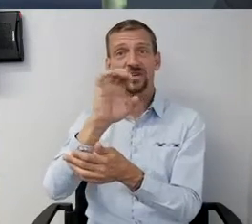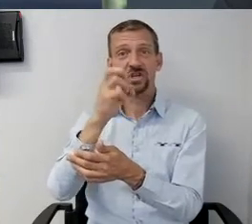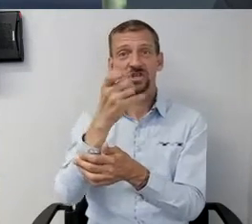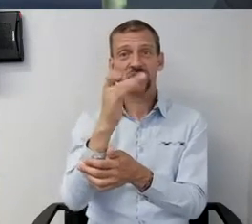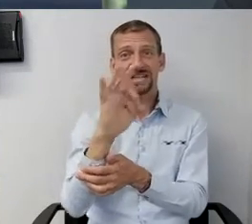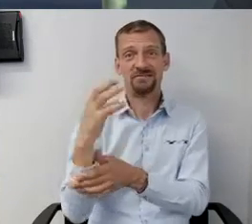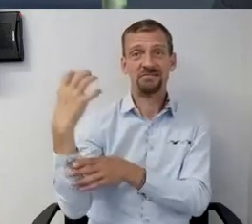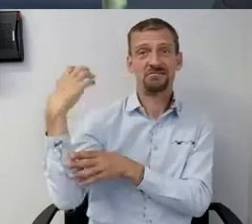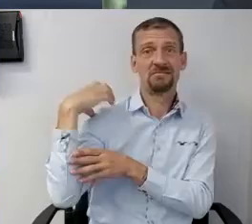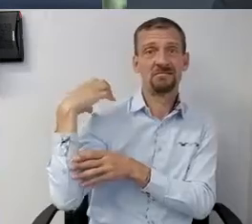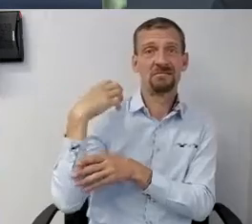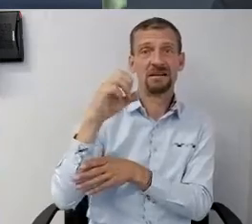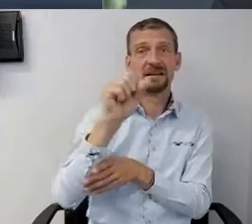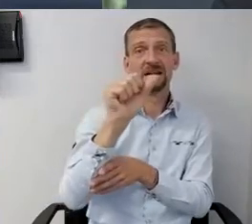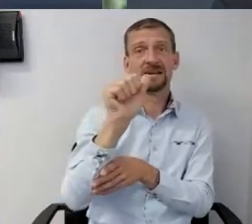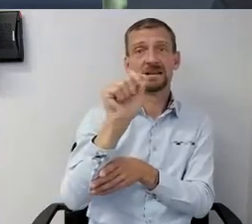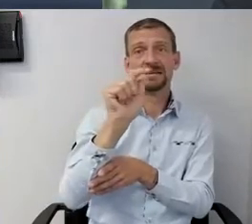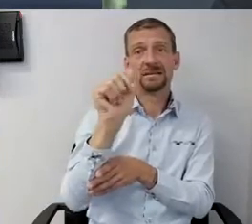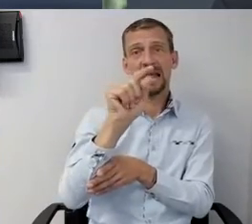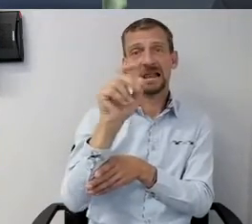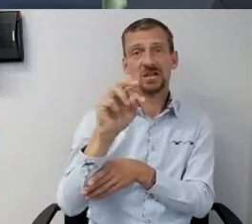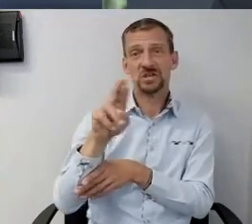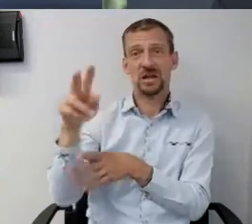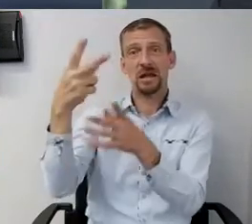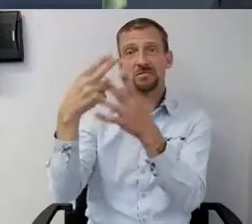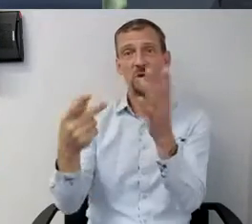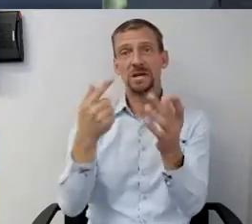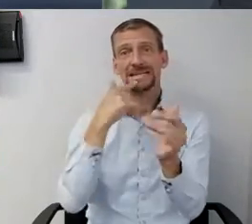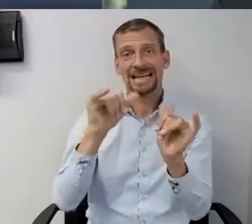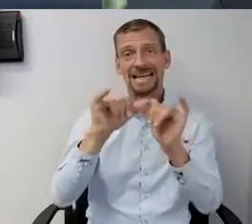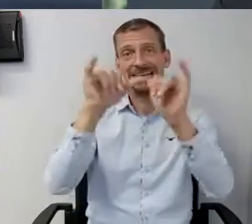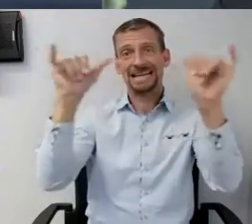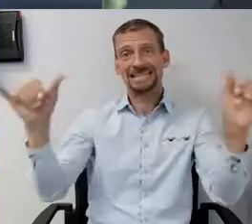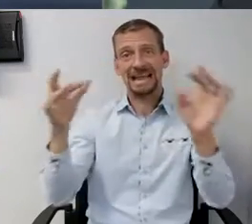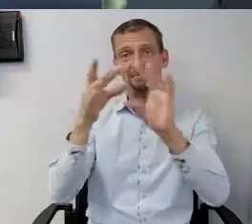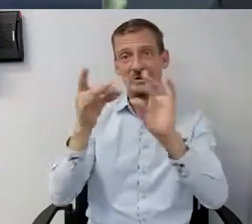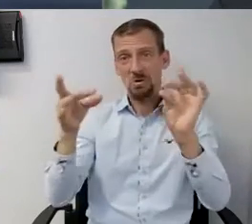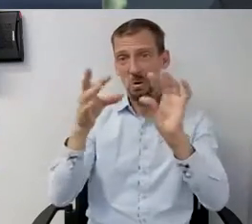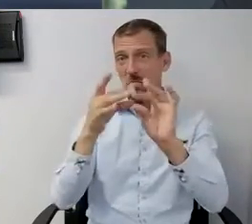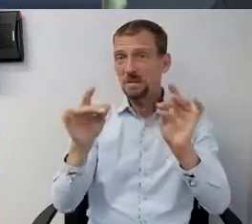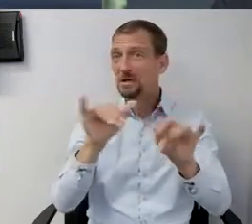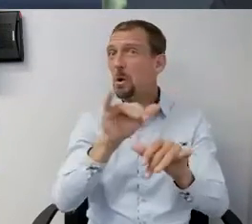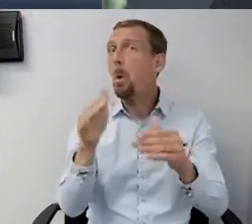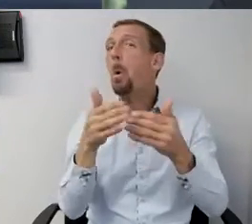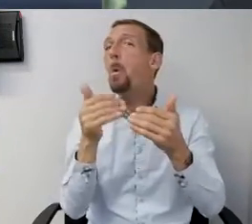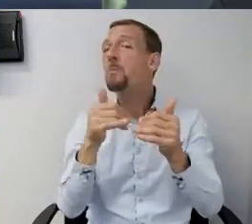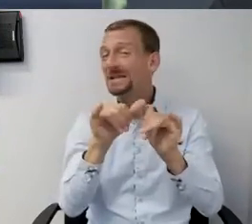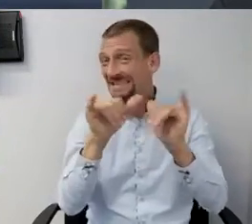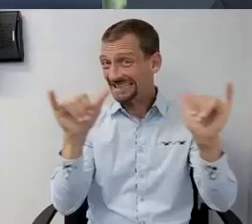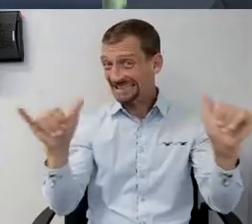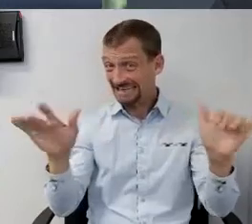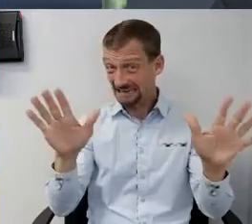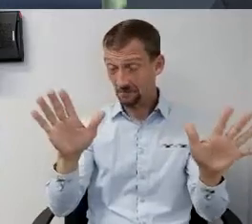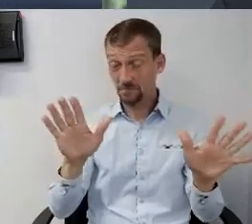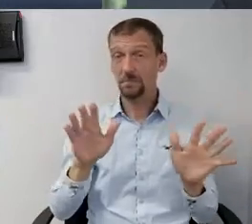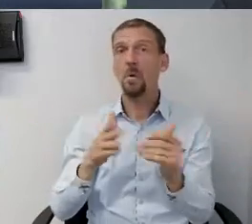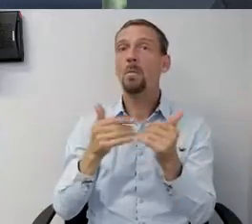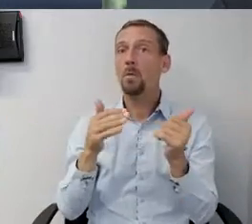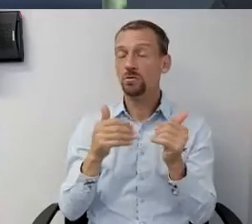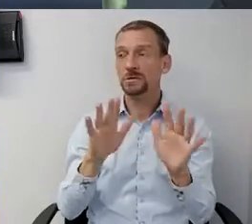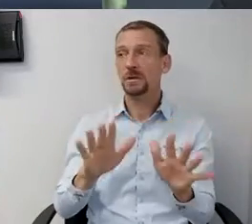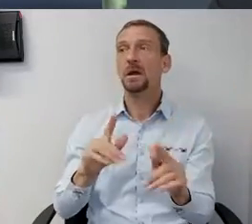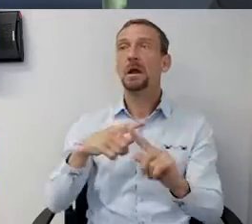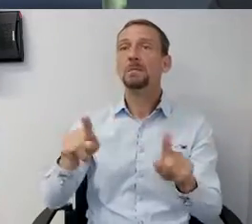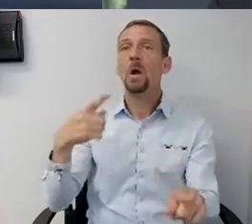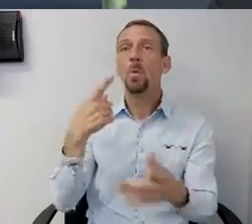both made a similar comment, but if you dig a little bit deeper, if you read what they were really saying, is